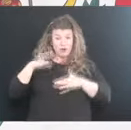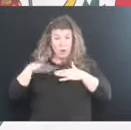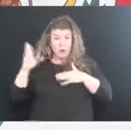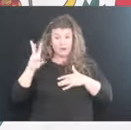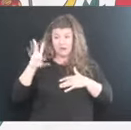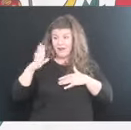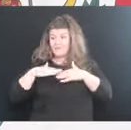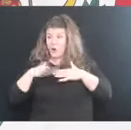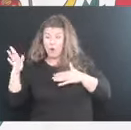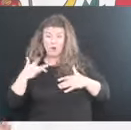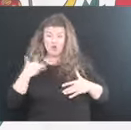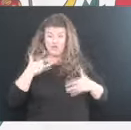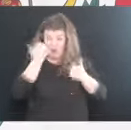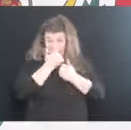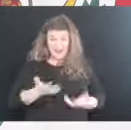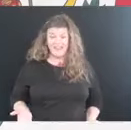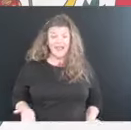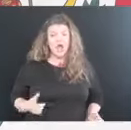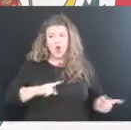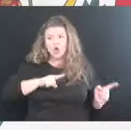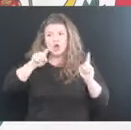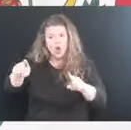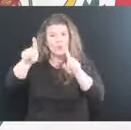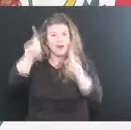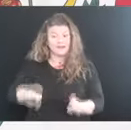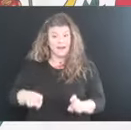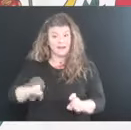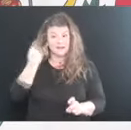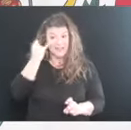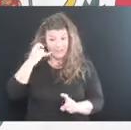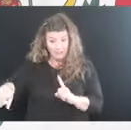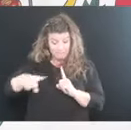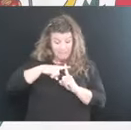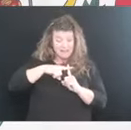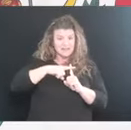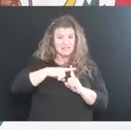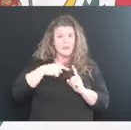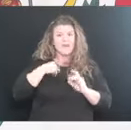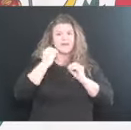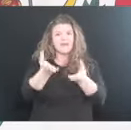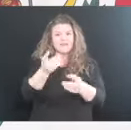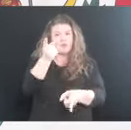65 and older, the antibodies will save your life if we can catch it soon enough.